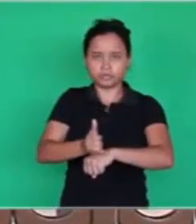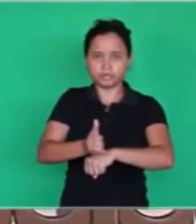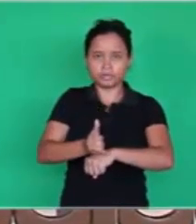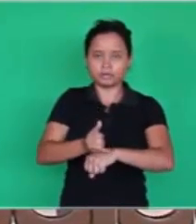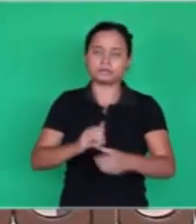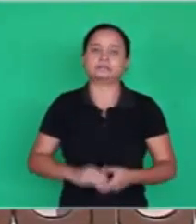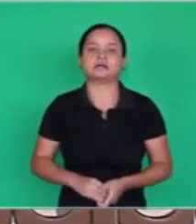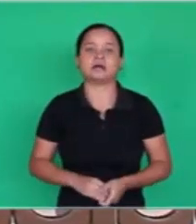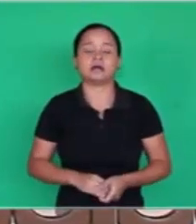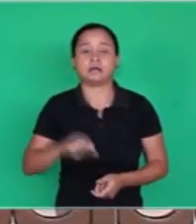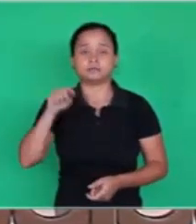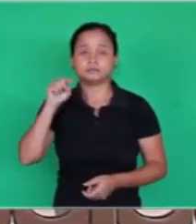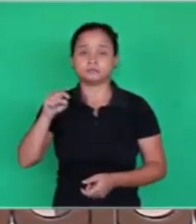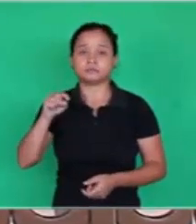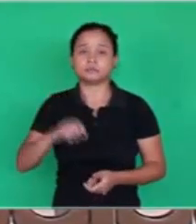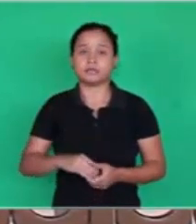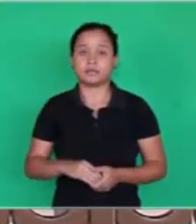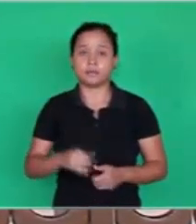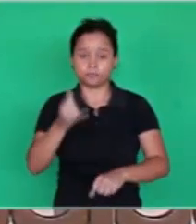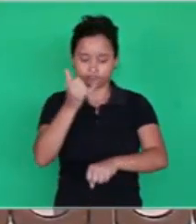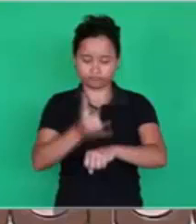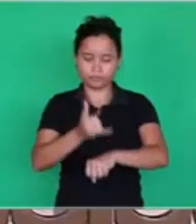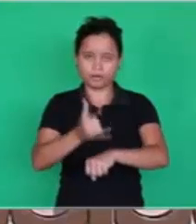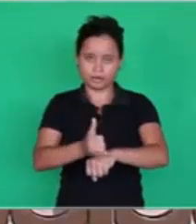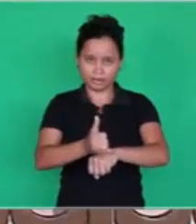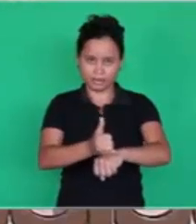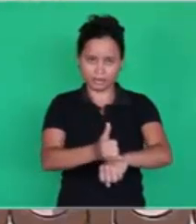and you put a flame of fire on it,